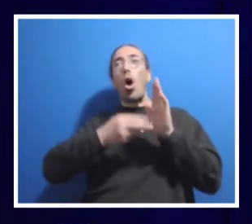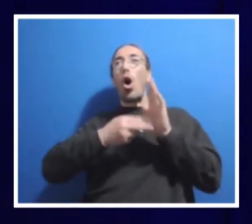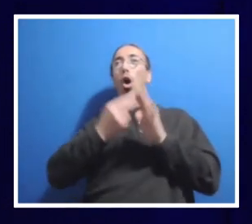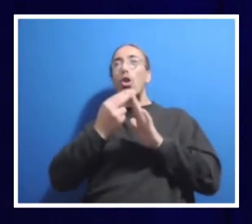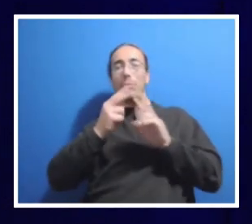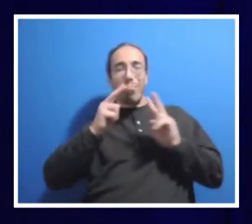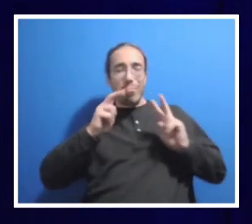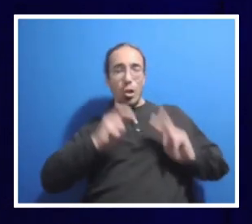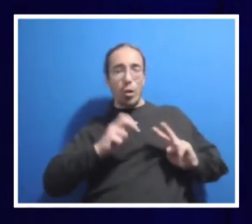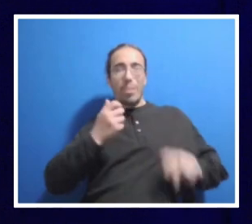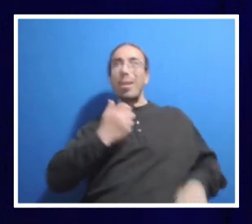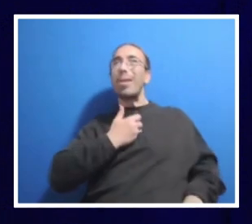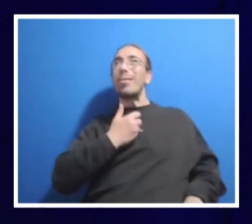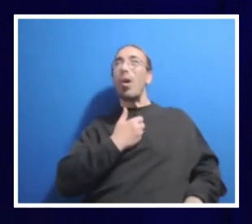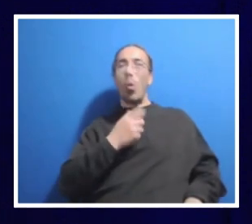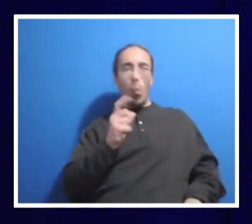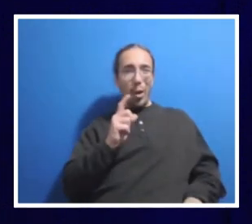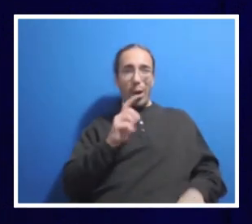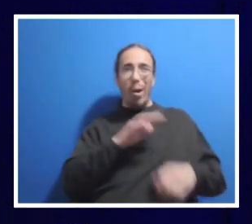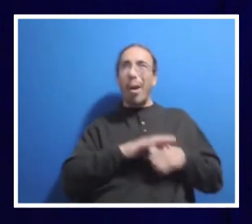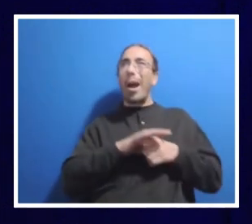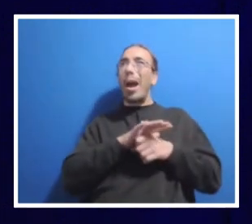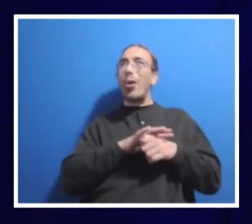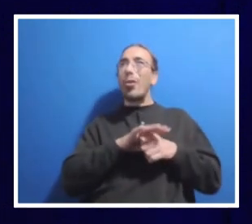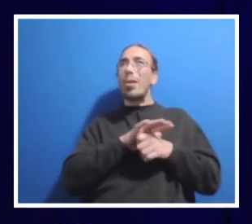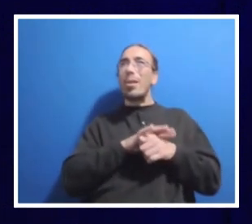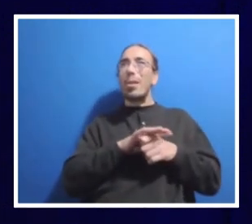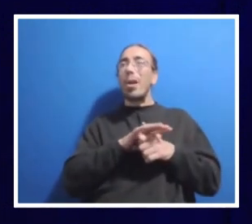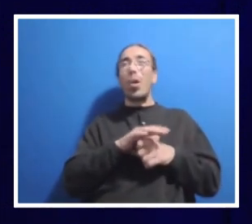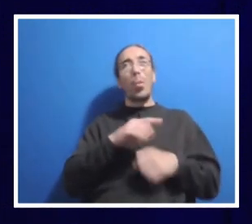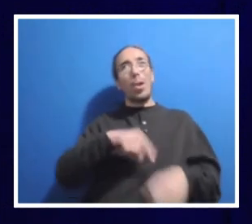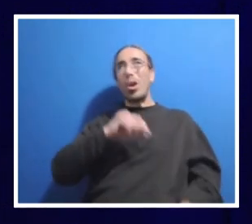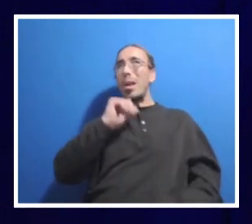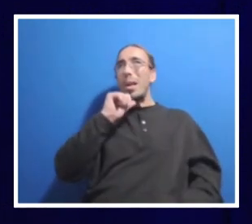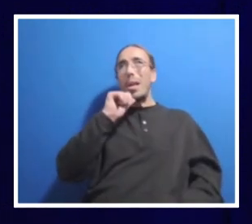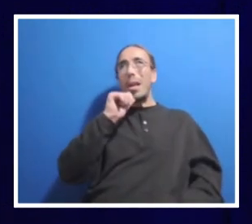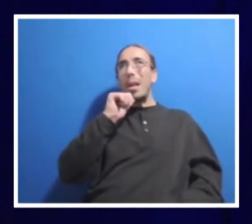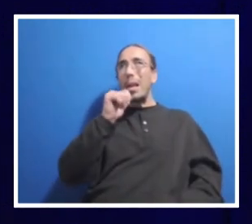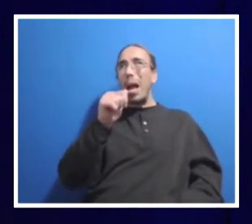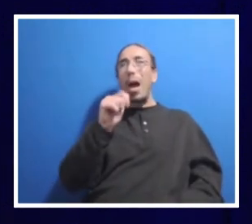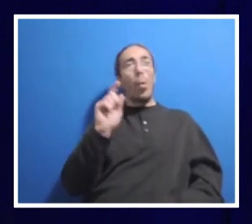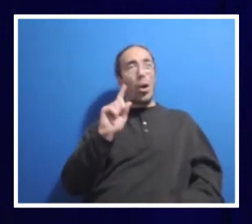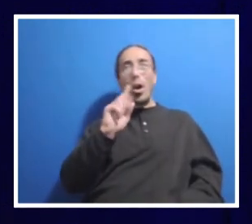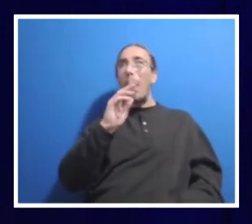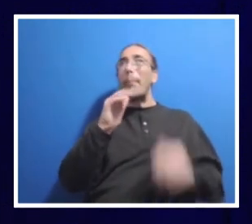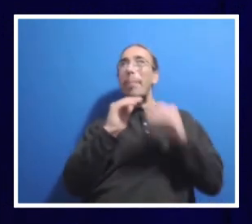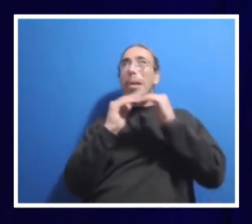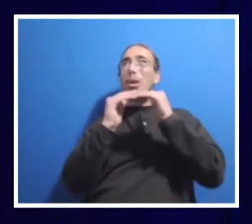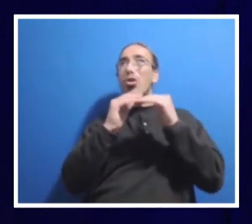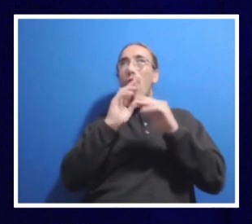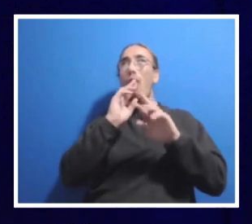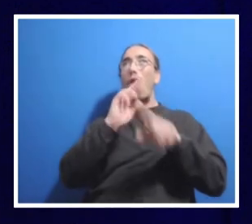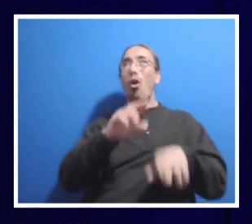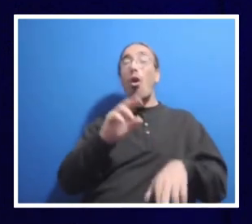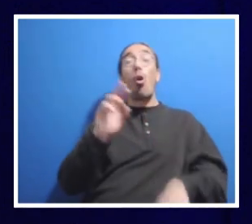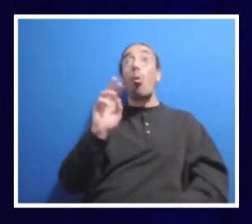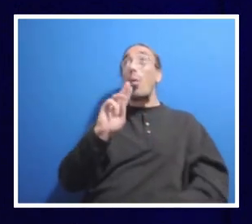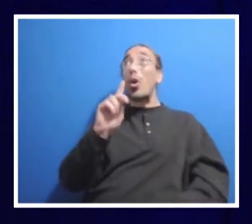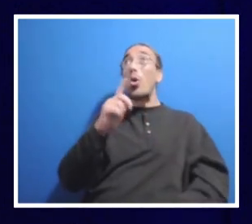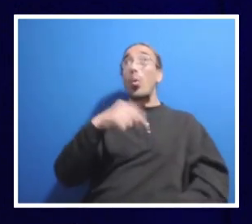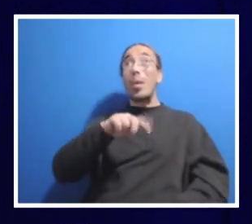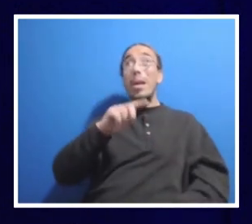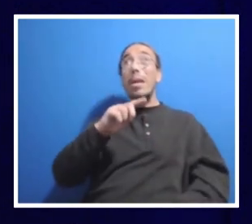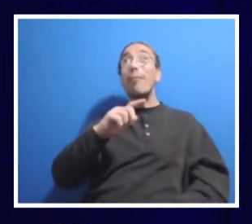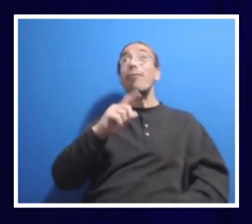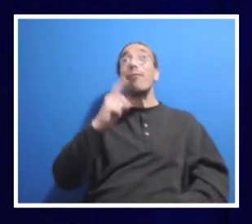where are areas where perhaps we are not, where our peers are, or where we would want to be for ourselves. And I